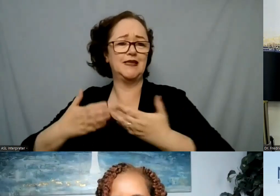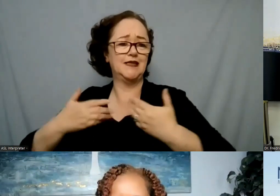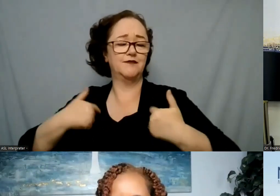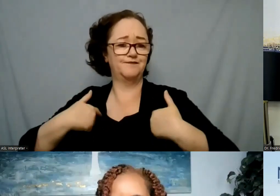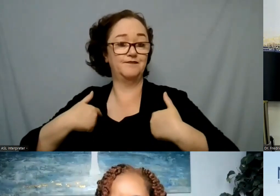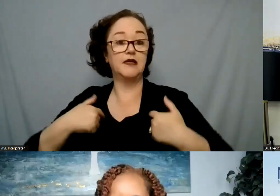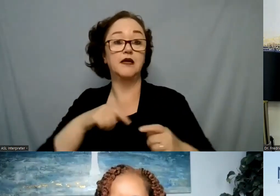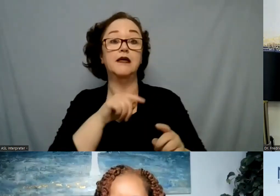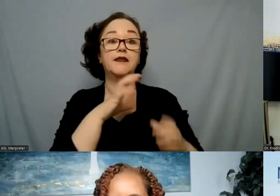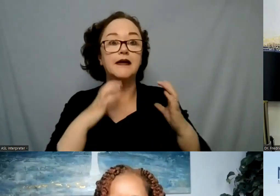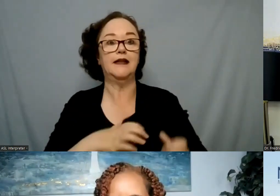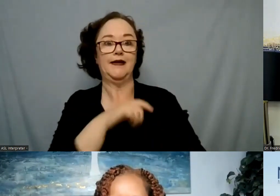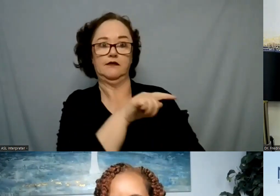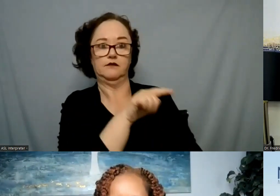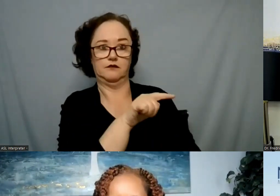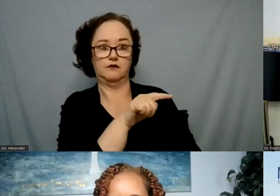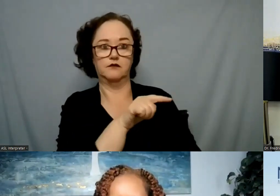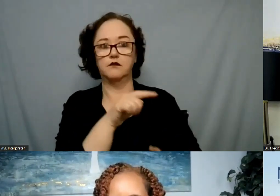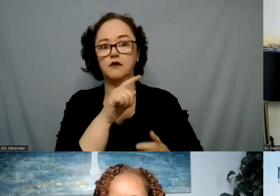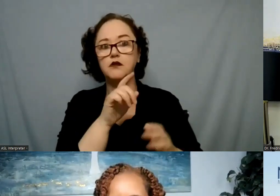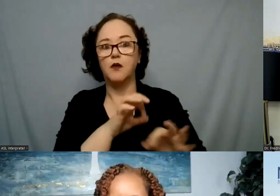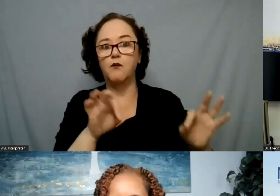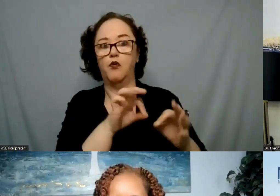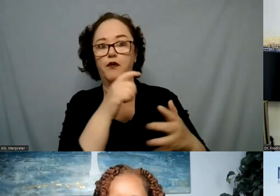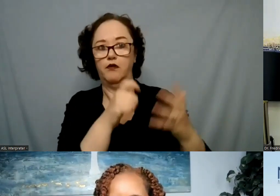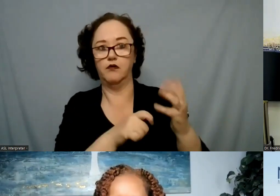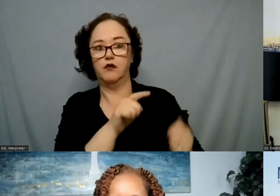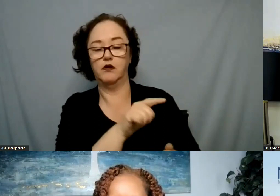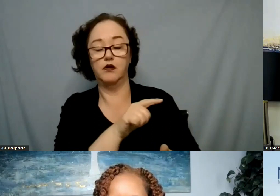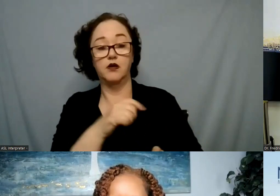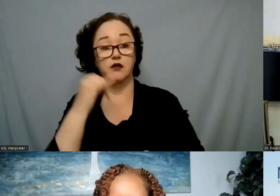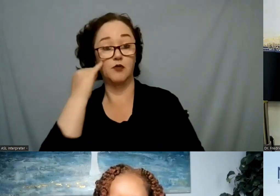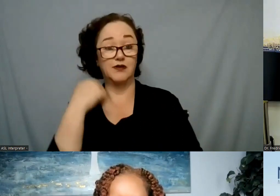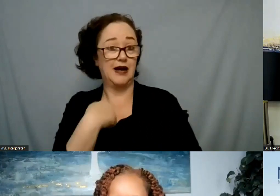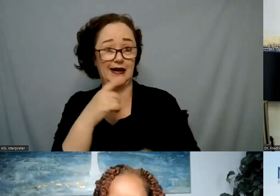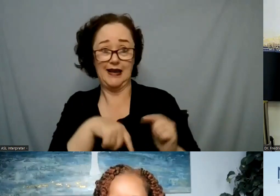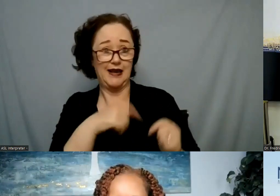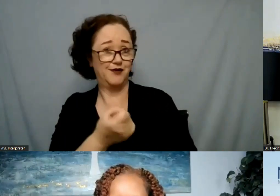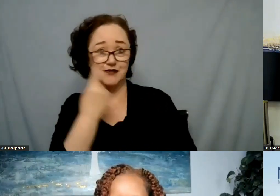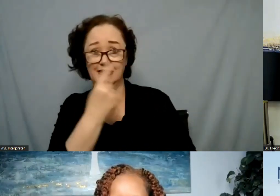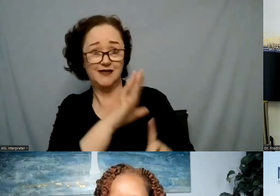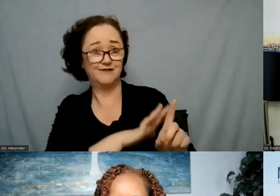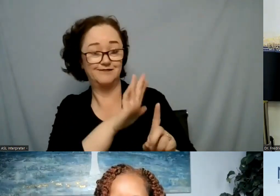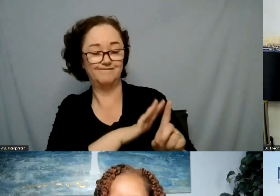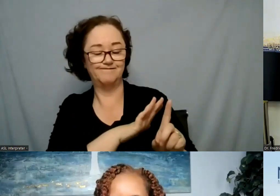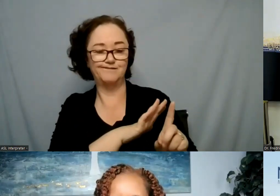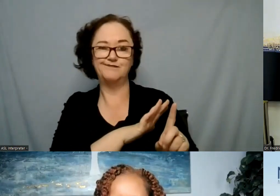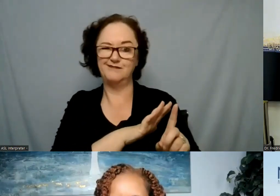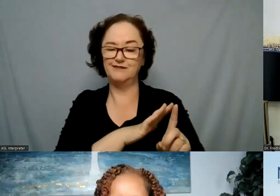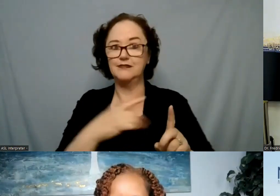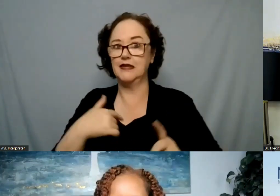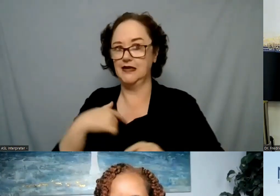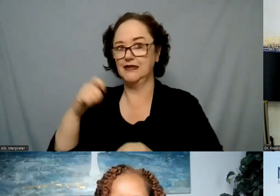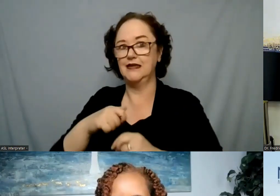client and if I'm in a place where I don't understand or see that perhaps I need to seek some peer support and